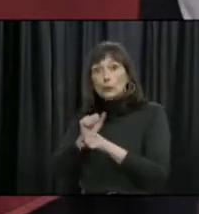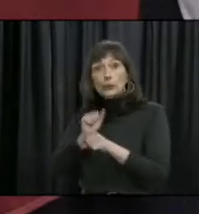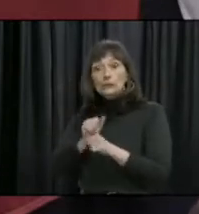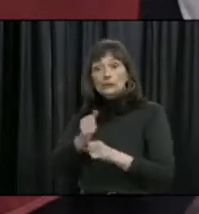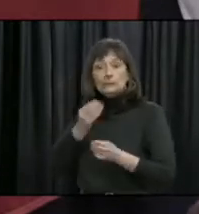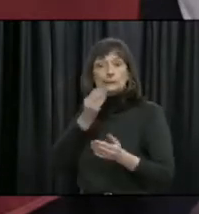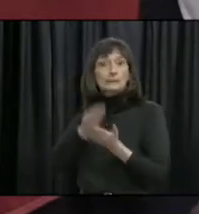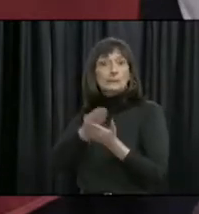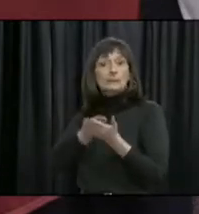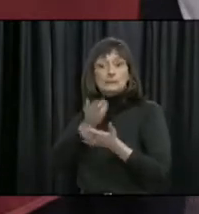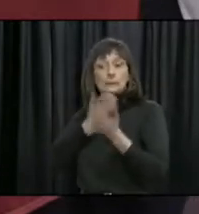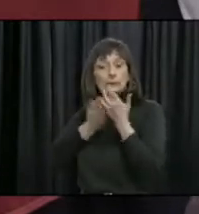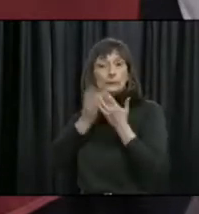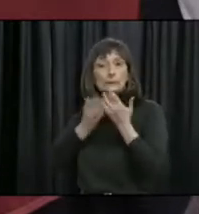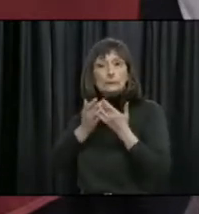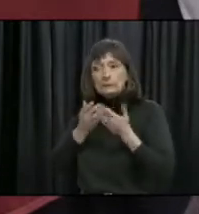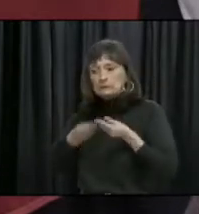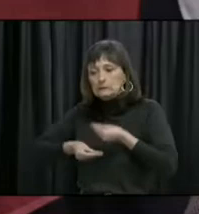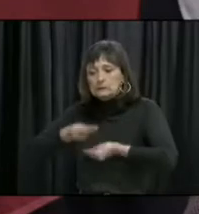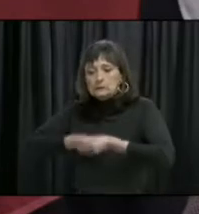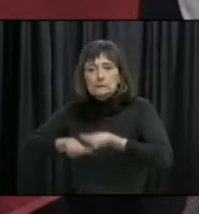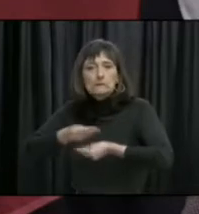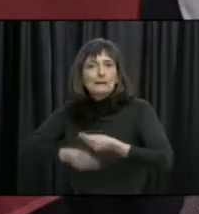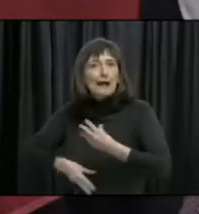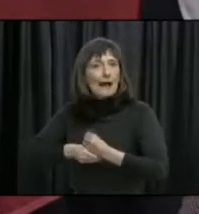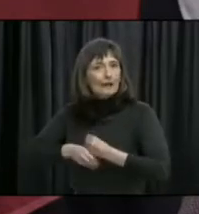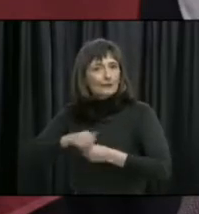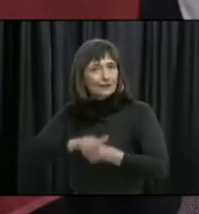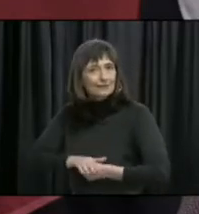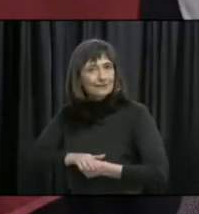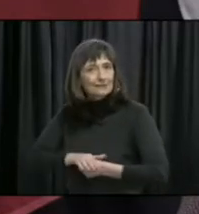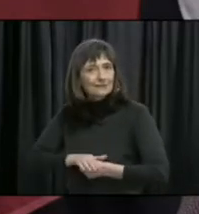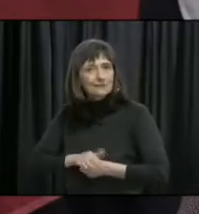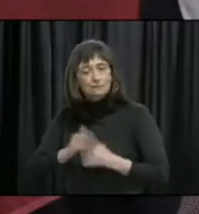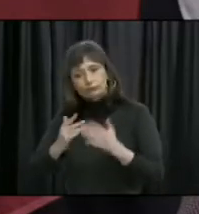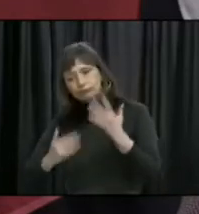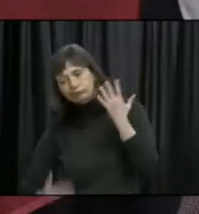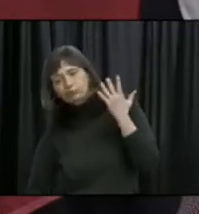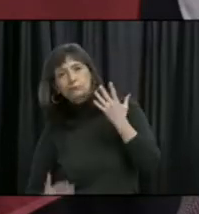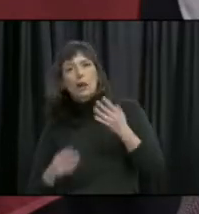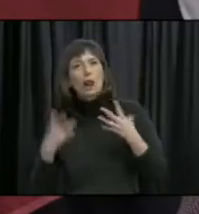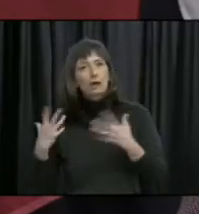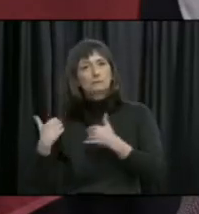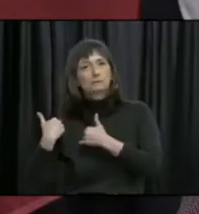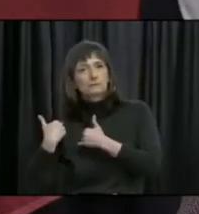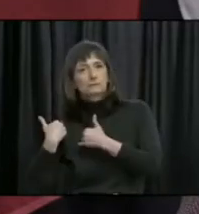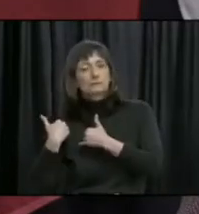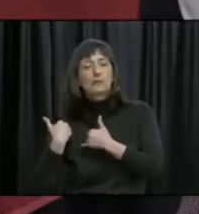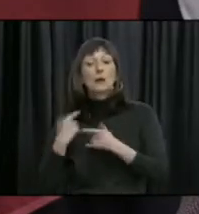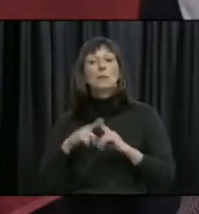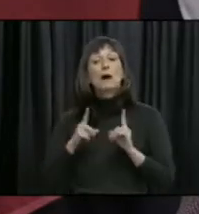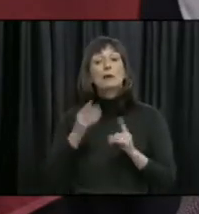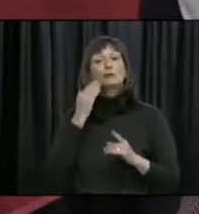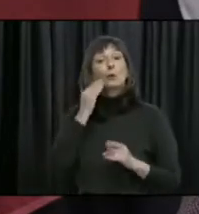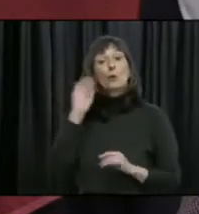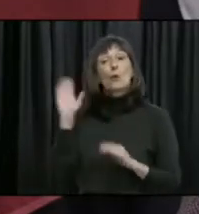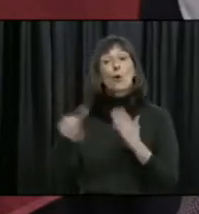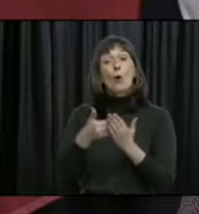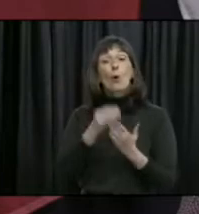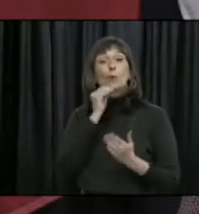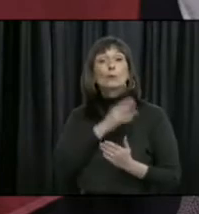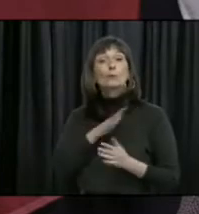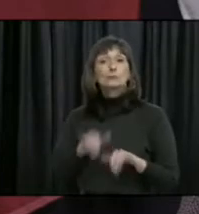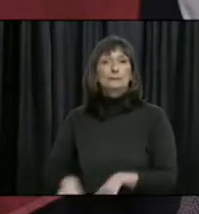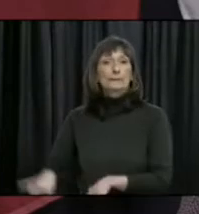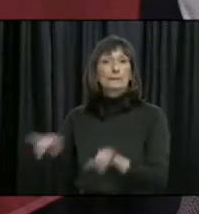And the list can go on and on. What we do know is that all of these women have commonalities. They are